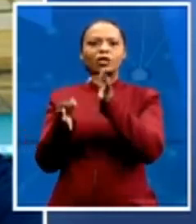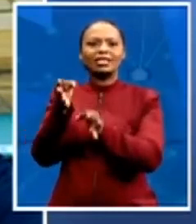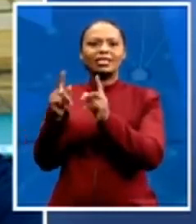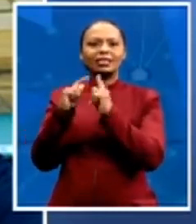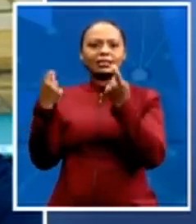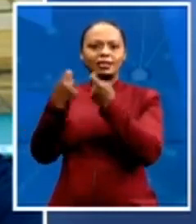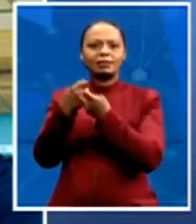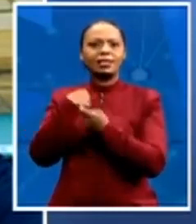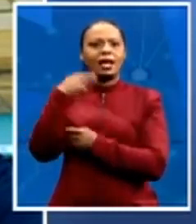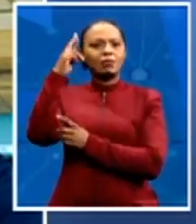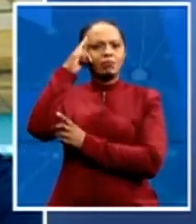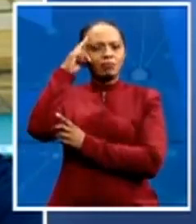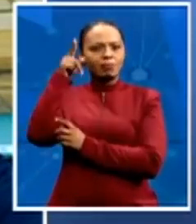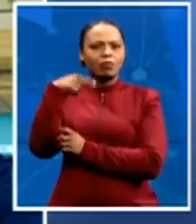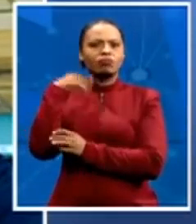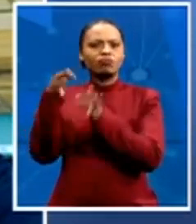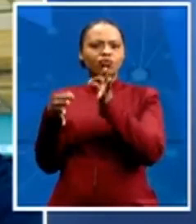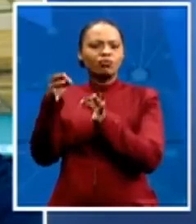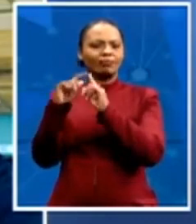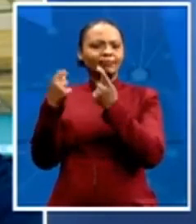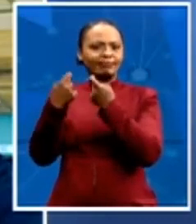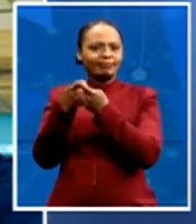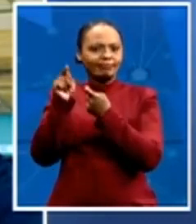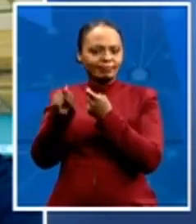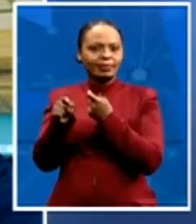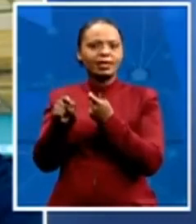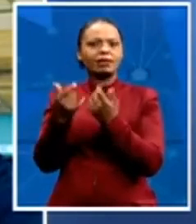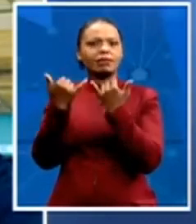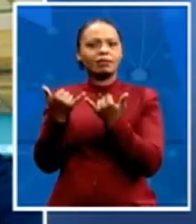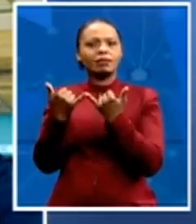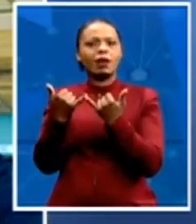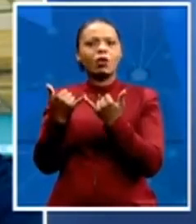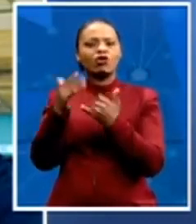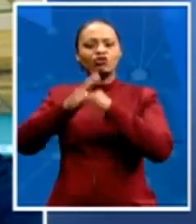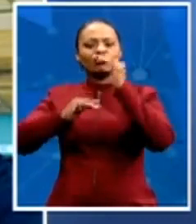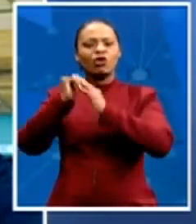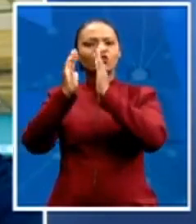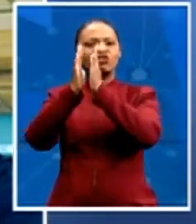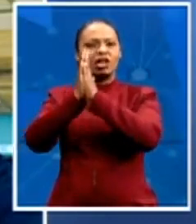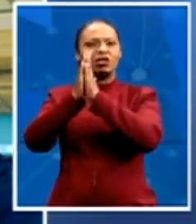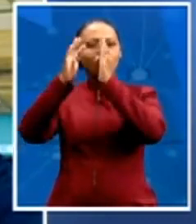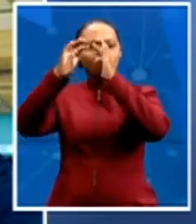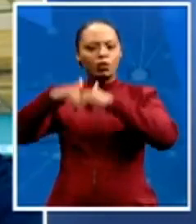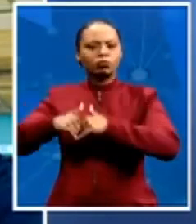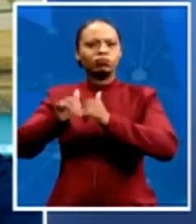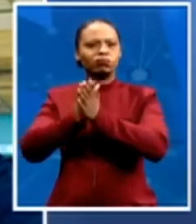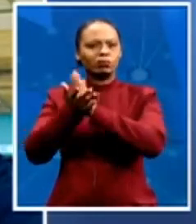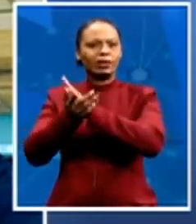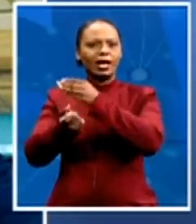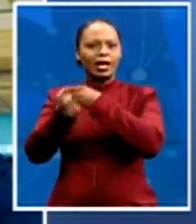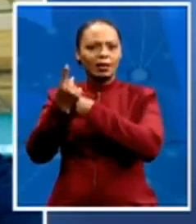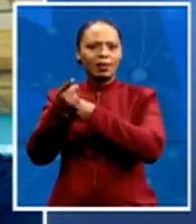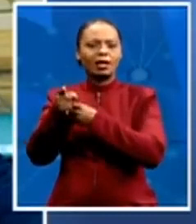team that was covering the collapse of the church building. Actually, it was a multi-story